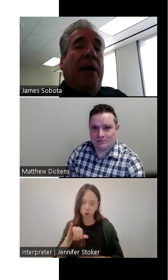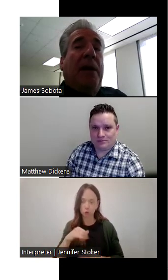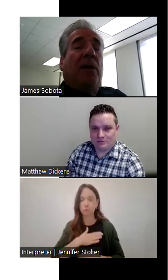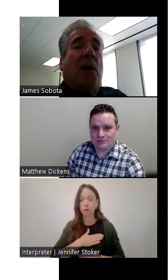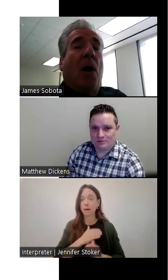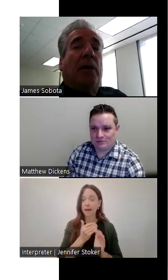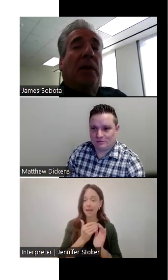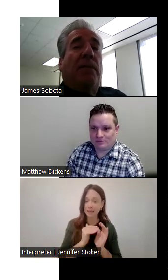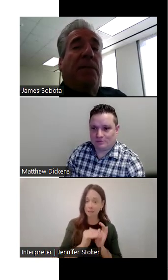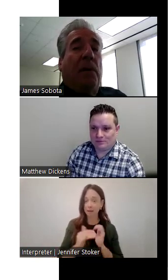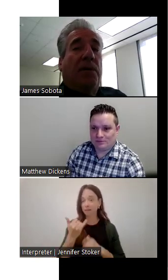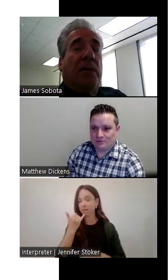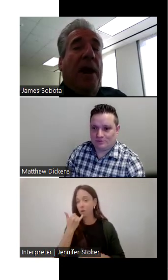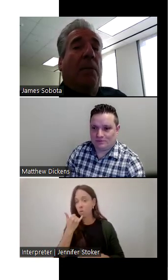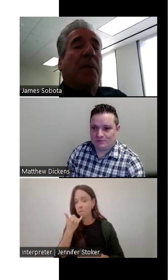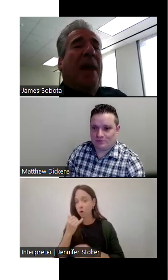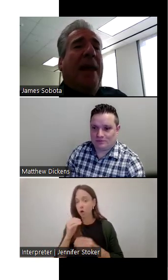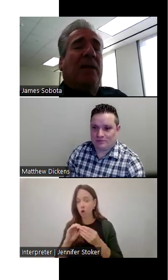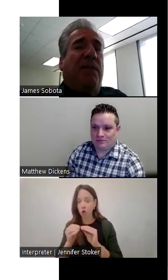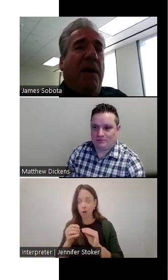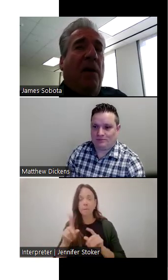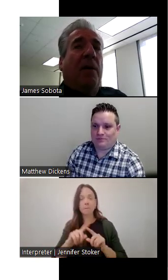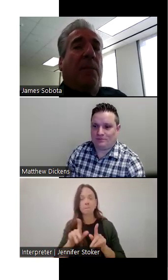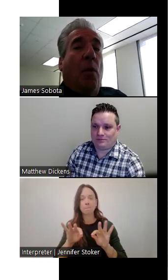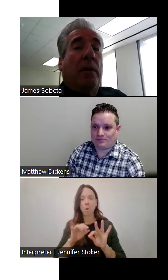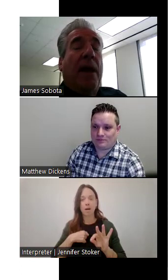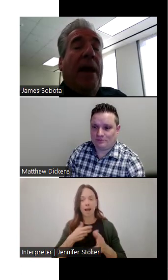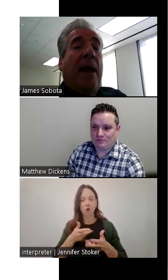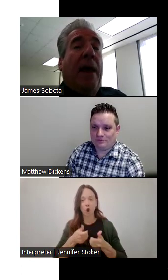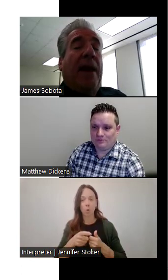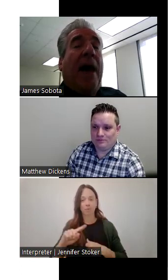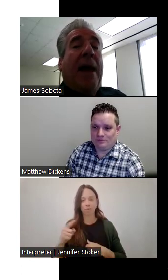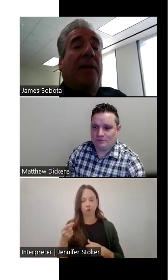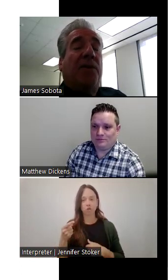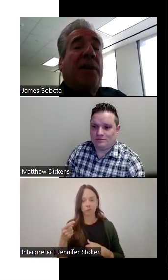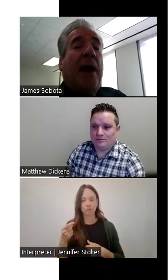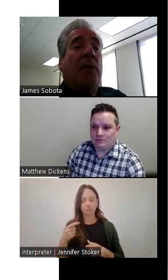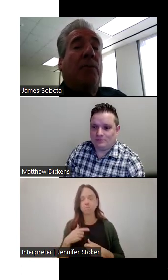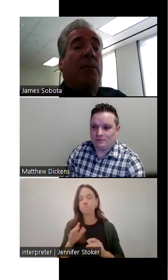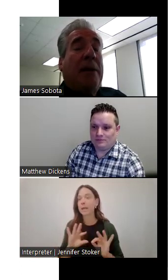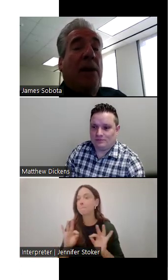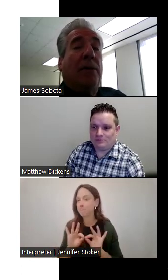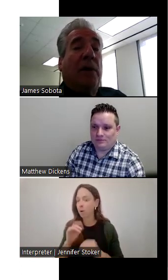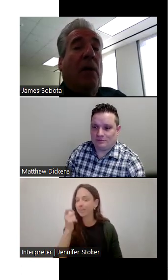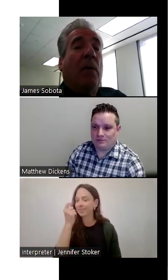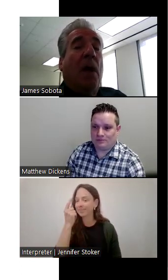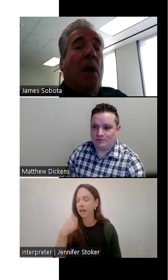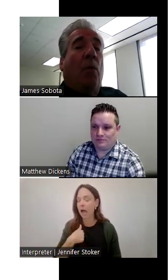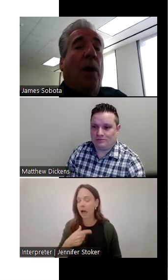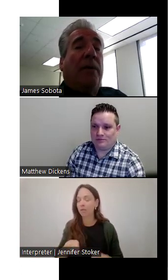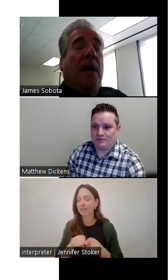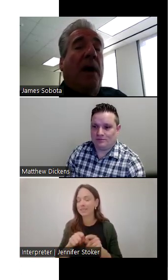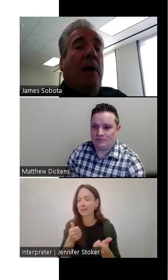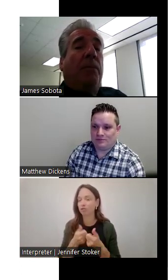I really need to talk to them first. Now it's very important. And I, and I had this challenge many years ago